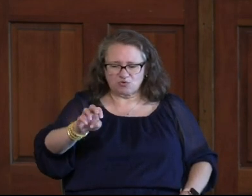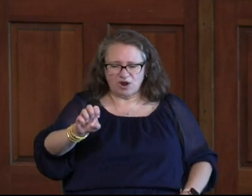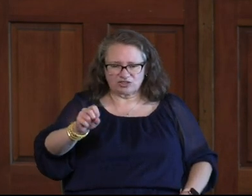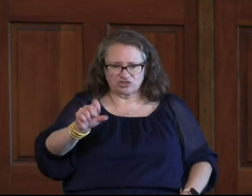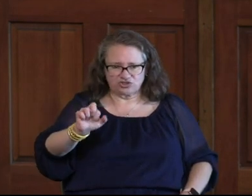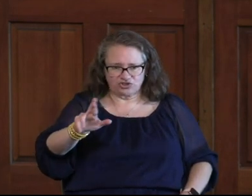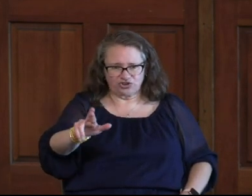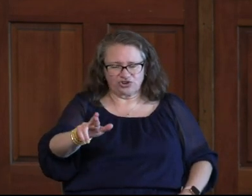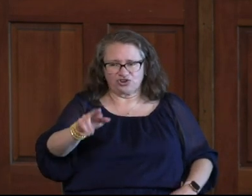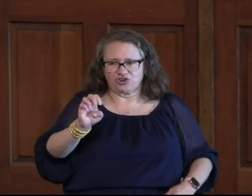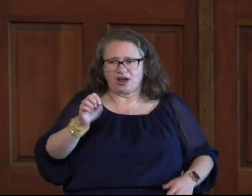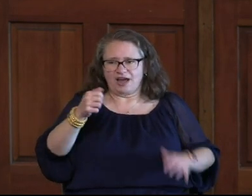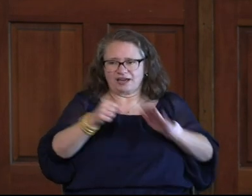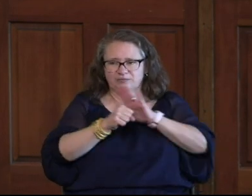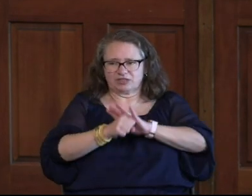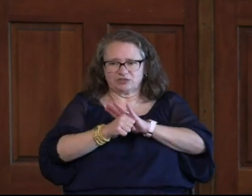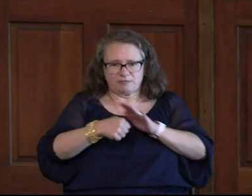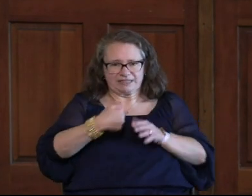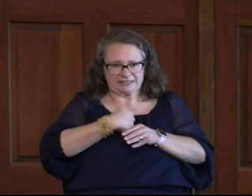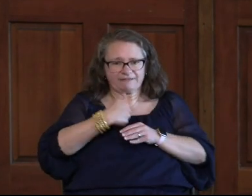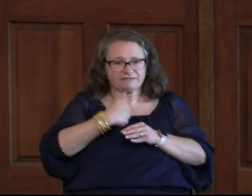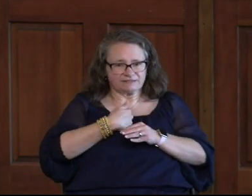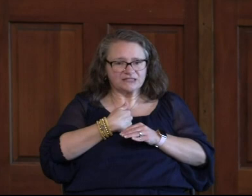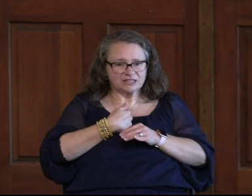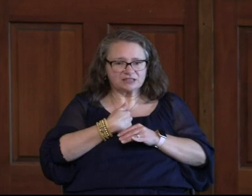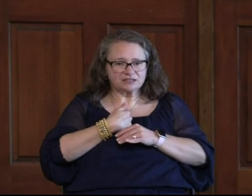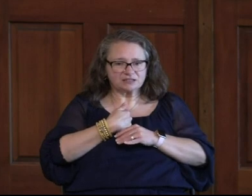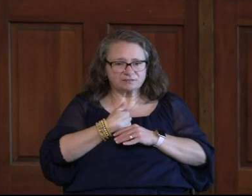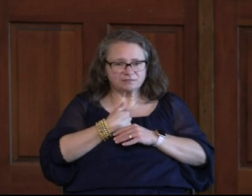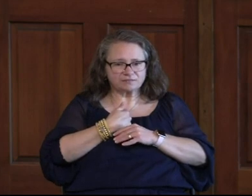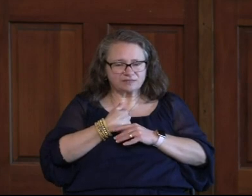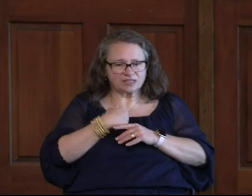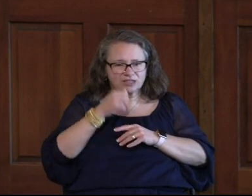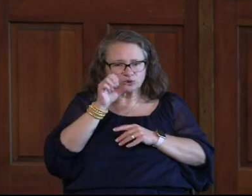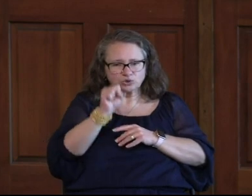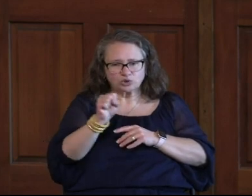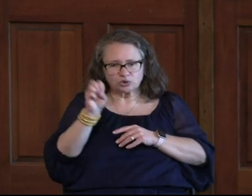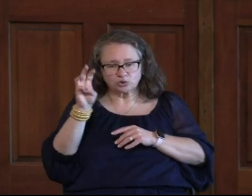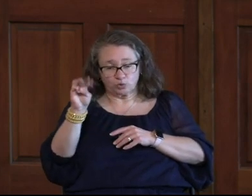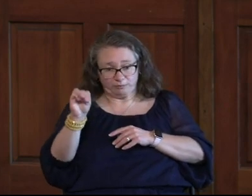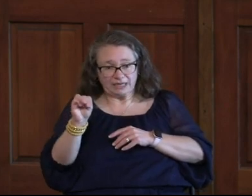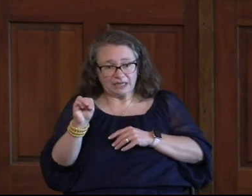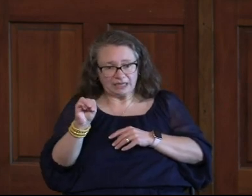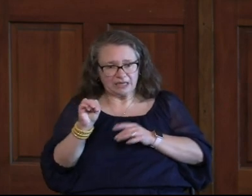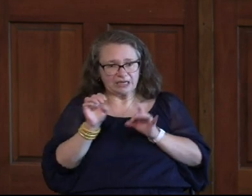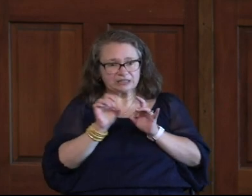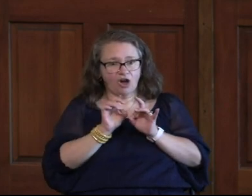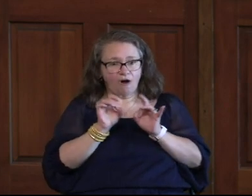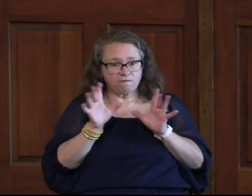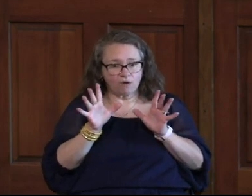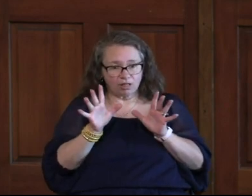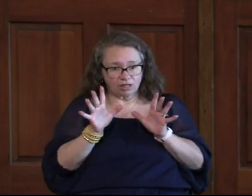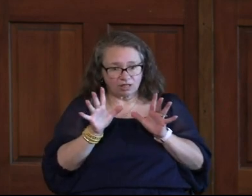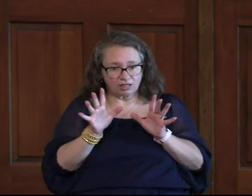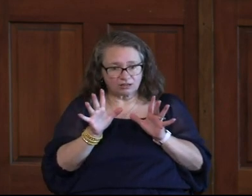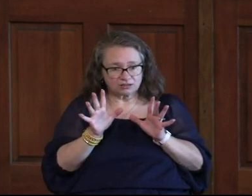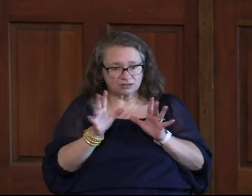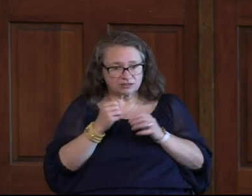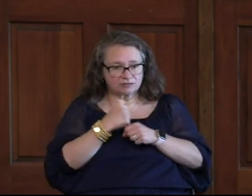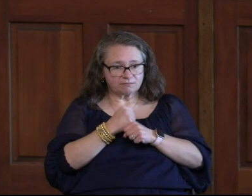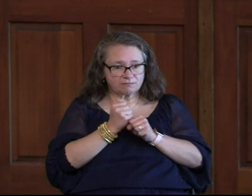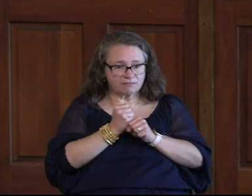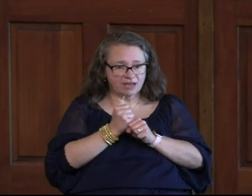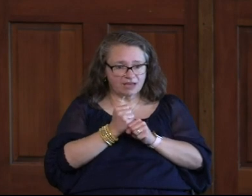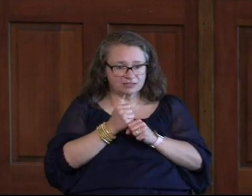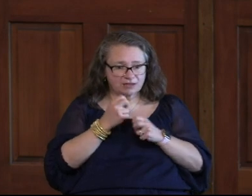I Put That Pressure On Myself And You Know Social Media Just Is Terrible It Just Makes